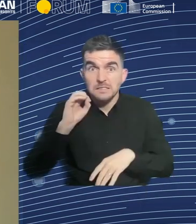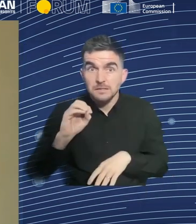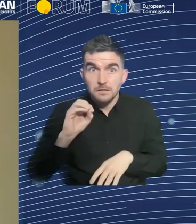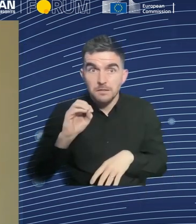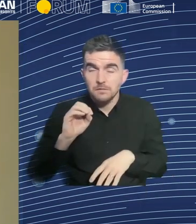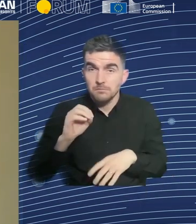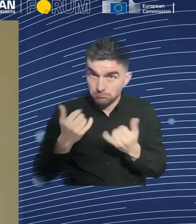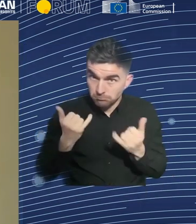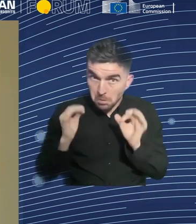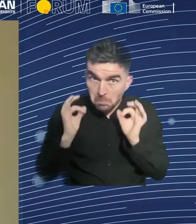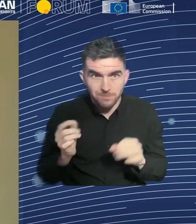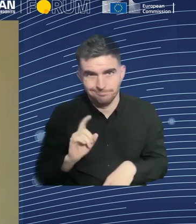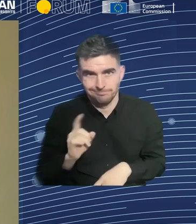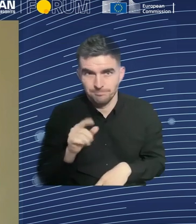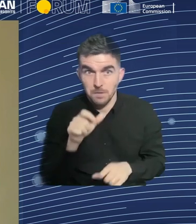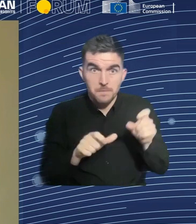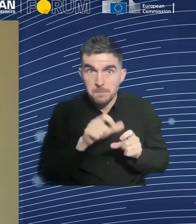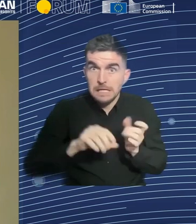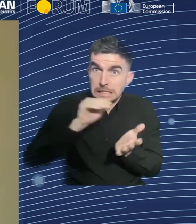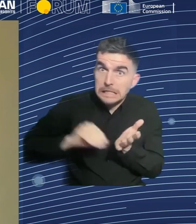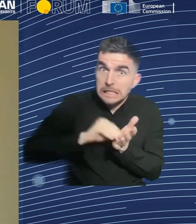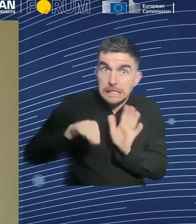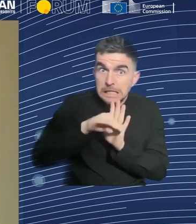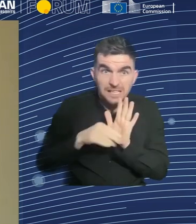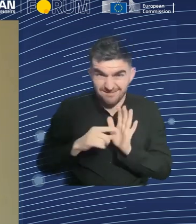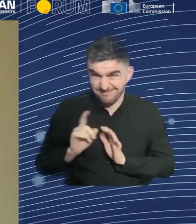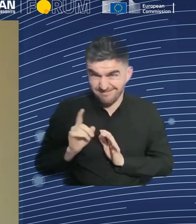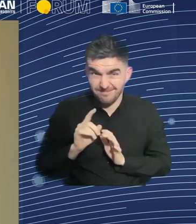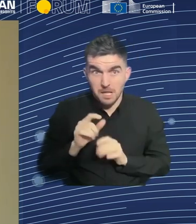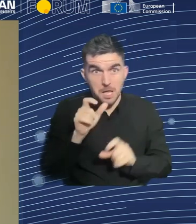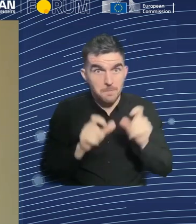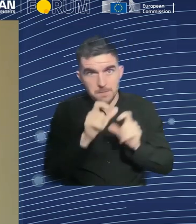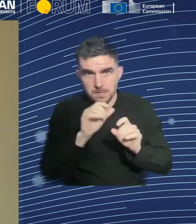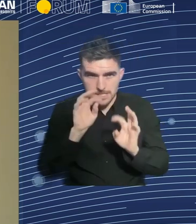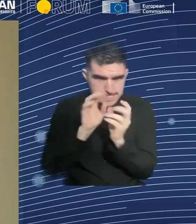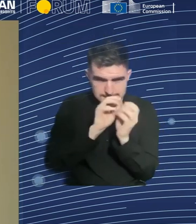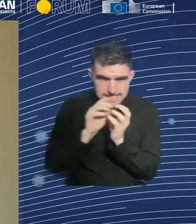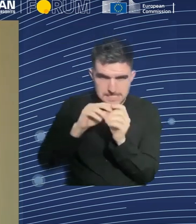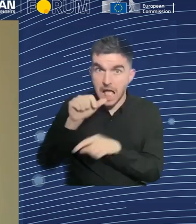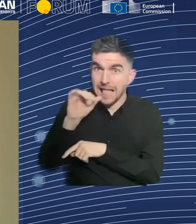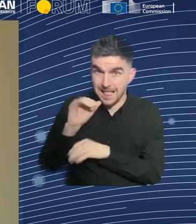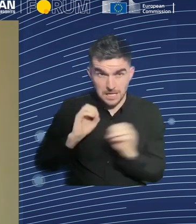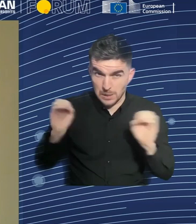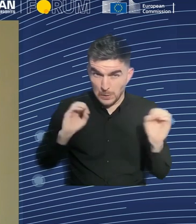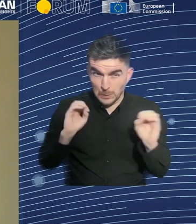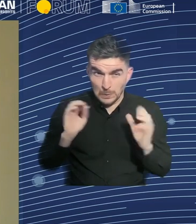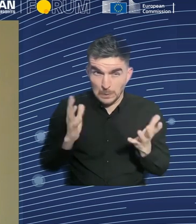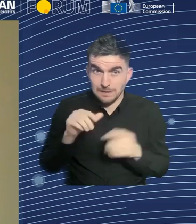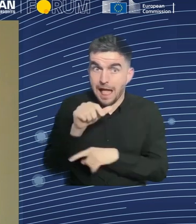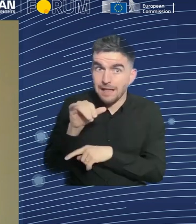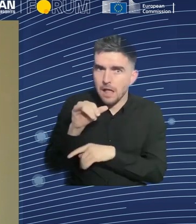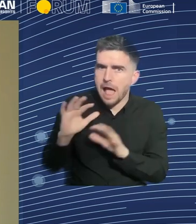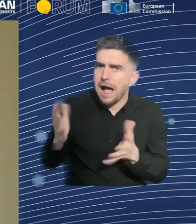a process of learning. And in the case of systems like ChatGPT, the large language models as we call them,